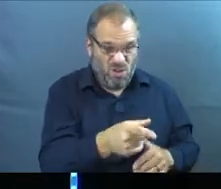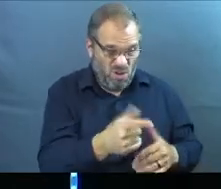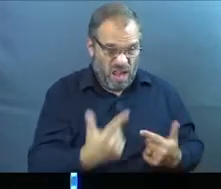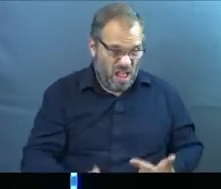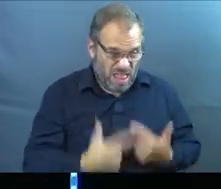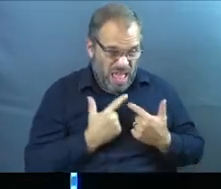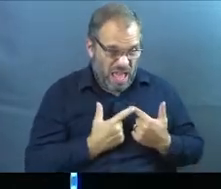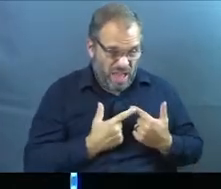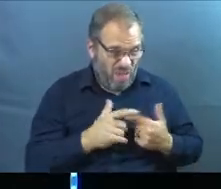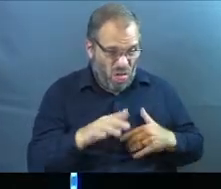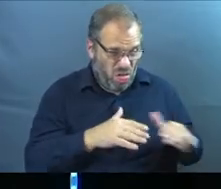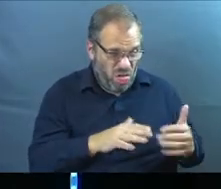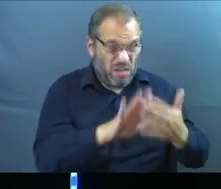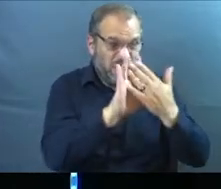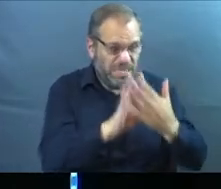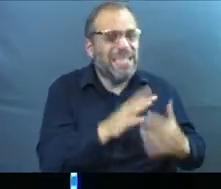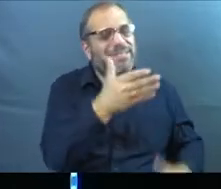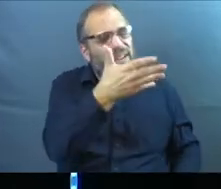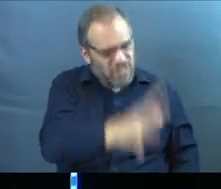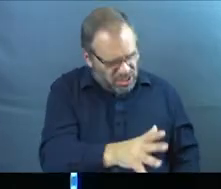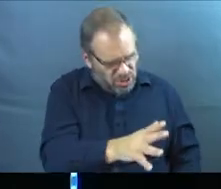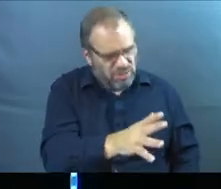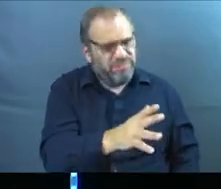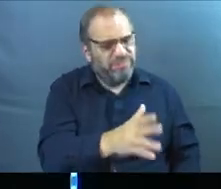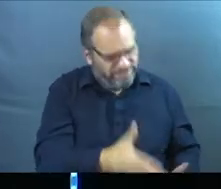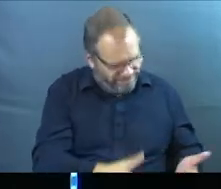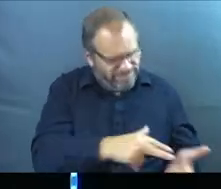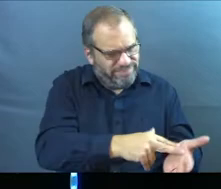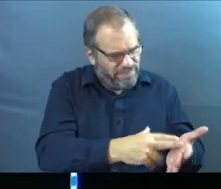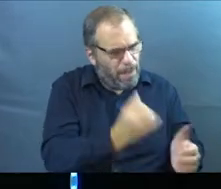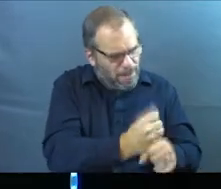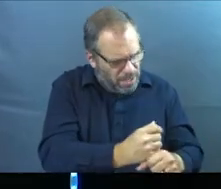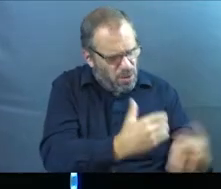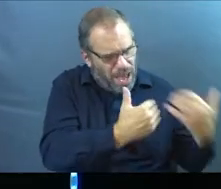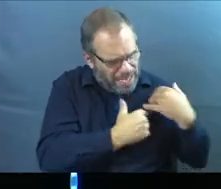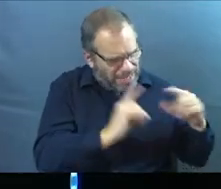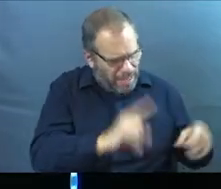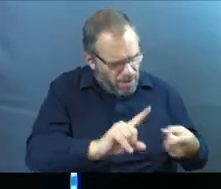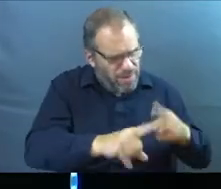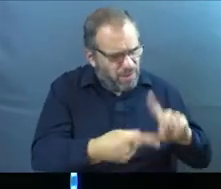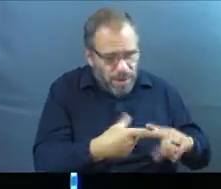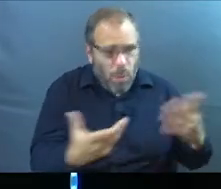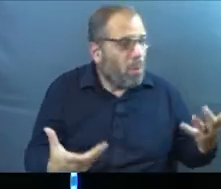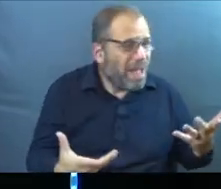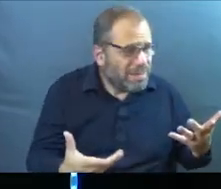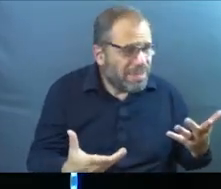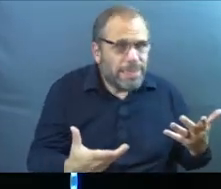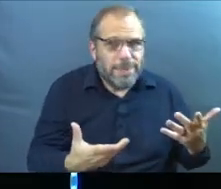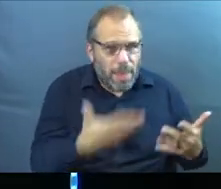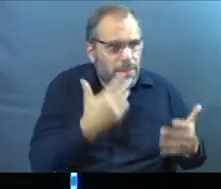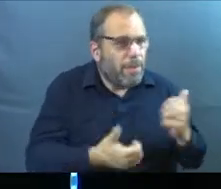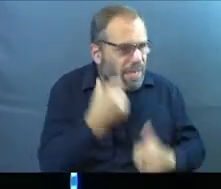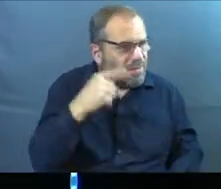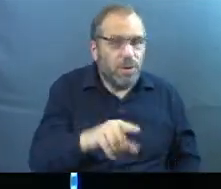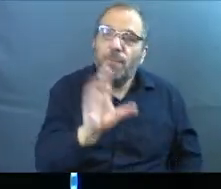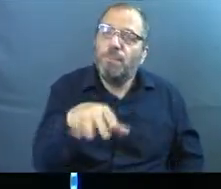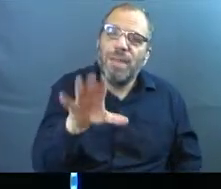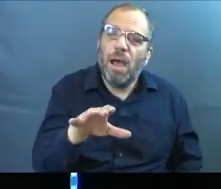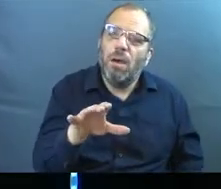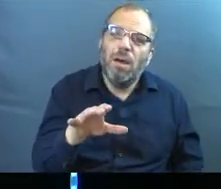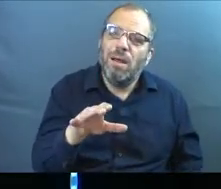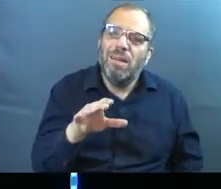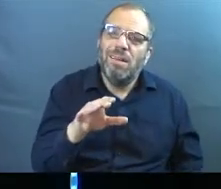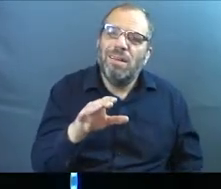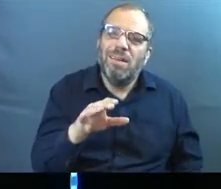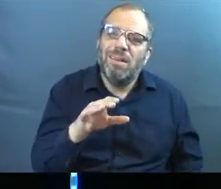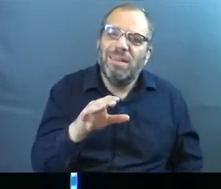you're walking is not the right way. Let's get back on the right path. Let me help you. Let me hold you accountable and be a friend who simply just wants what's best for you. Again, there's nothing